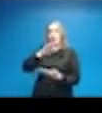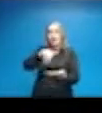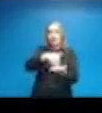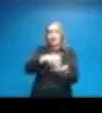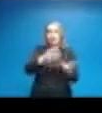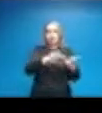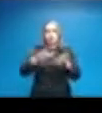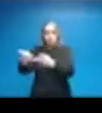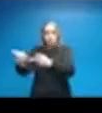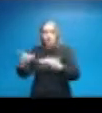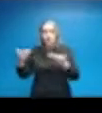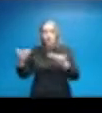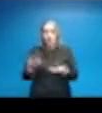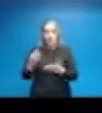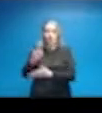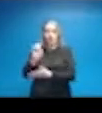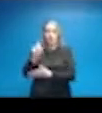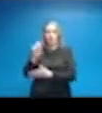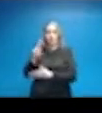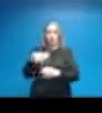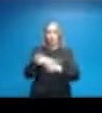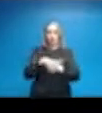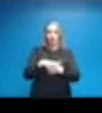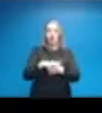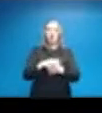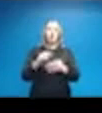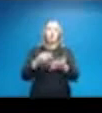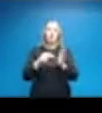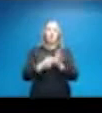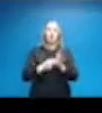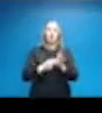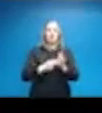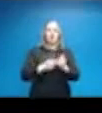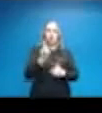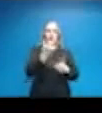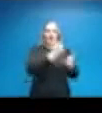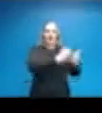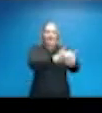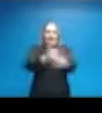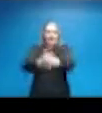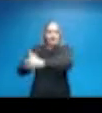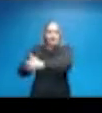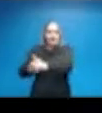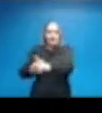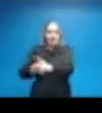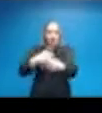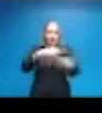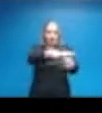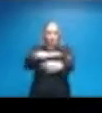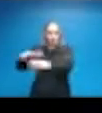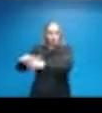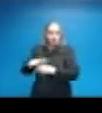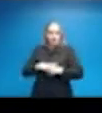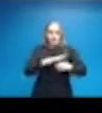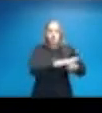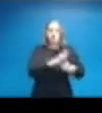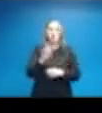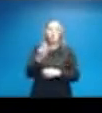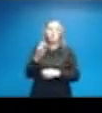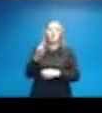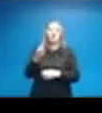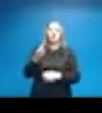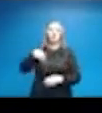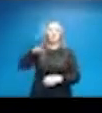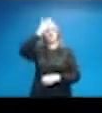Bexar County area, resulting in at least one in each county commissioner's precinct that are being staffed by Bexar County Fire Marshal personnel.